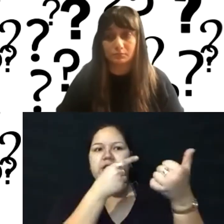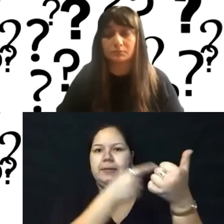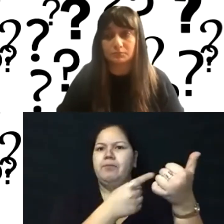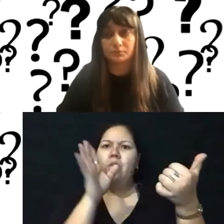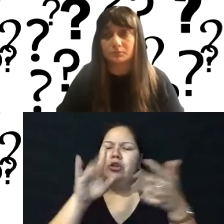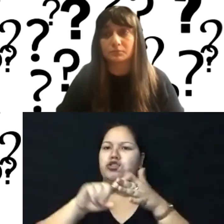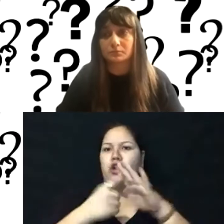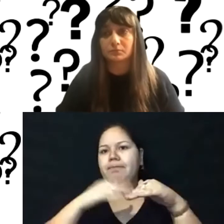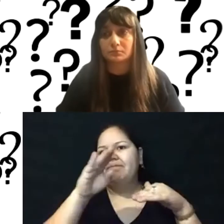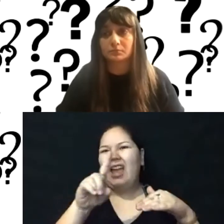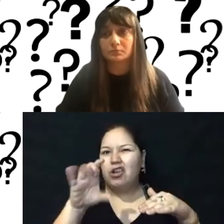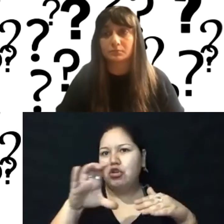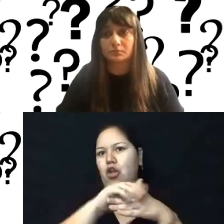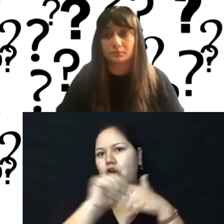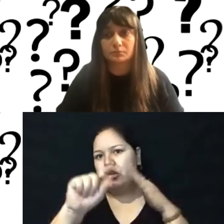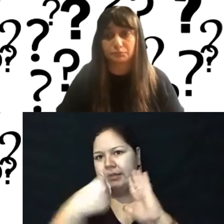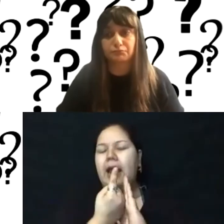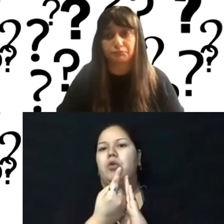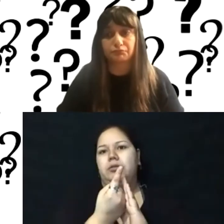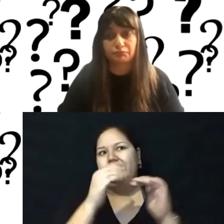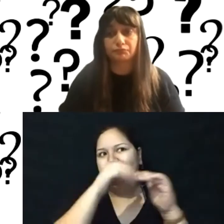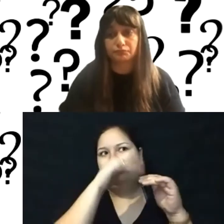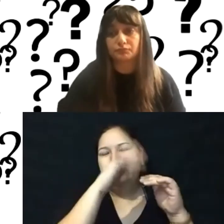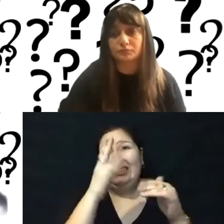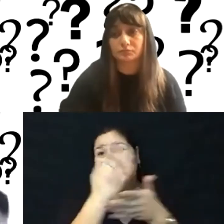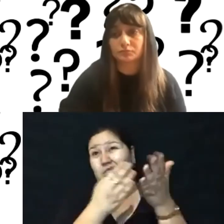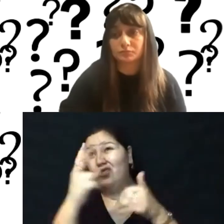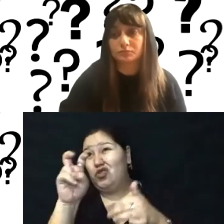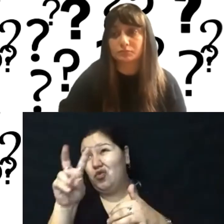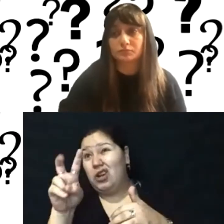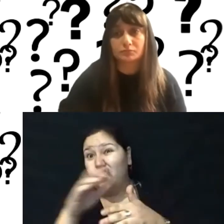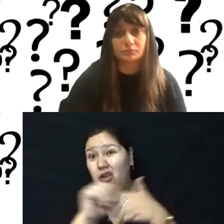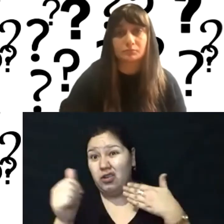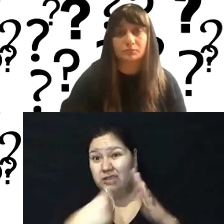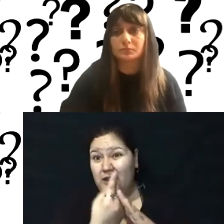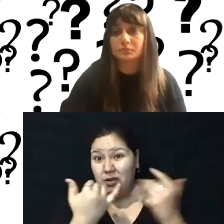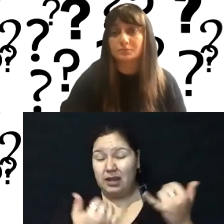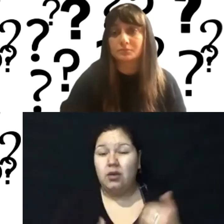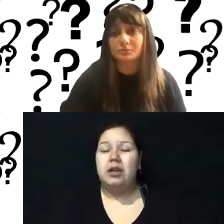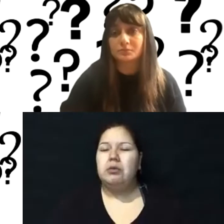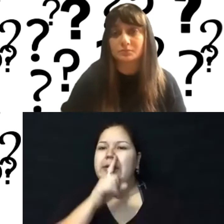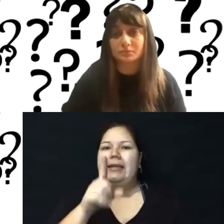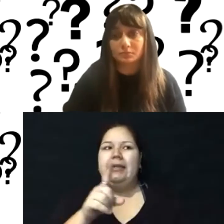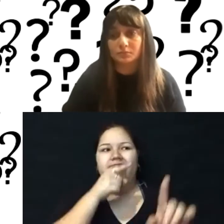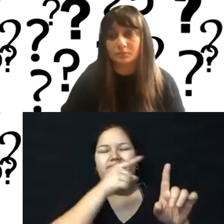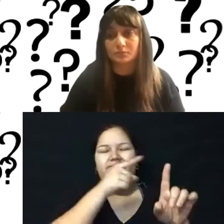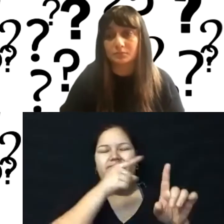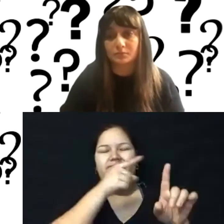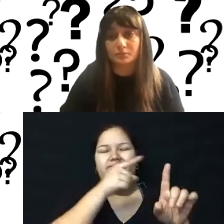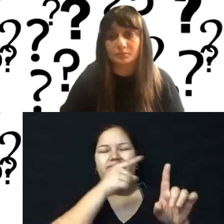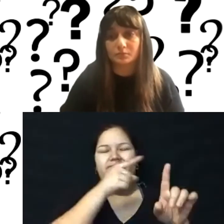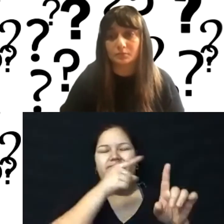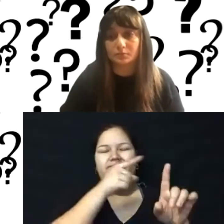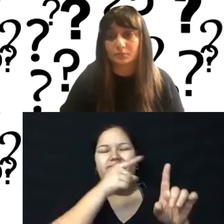dollars and up, you know, some of the agencies are 200 now. Um, you know, the, the, and, and they'll, they'll bring like multiple people. So at a meeting you'll have like four